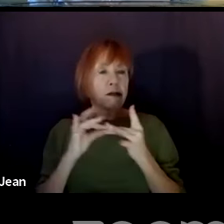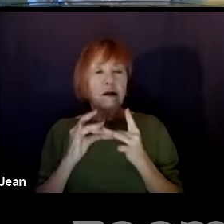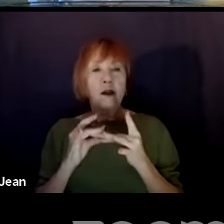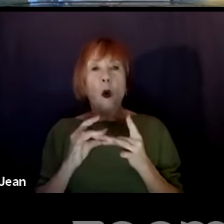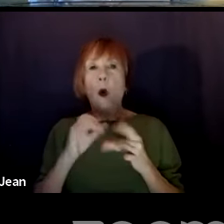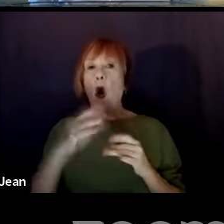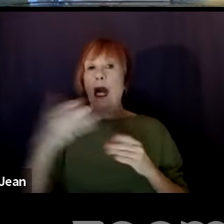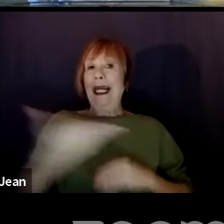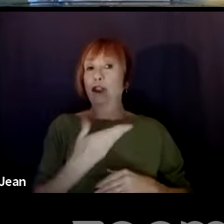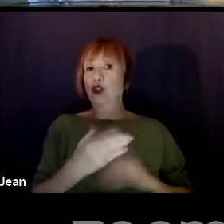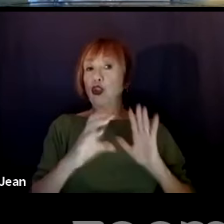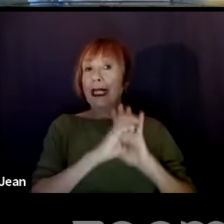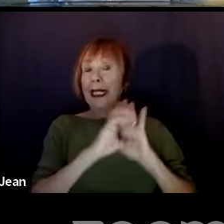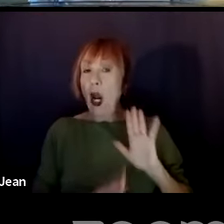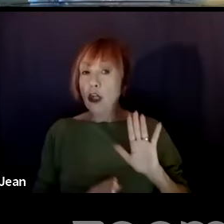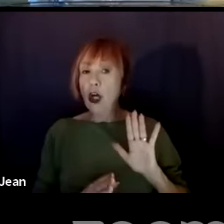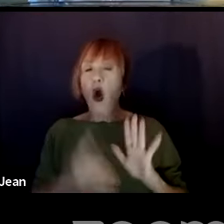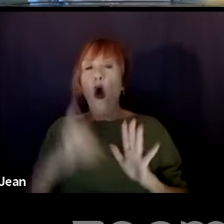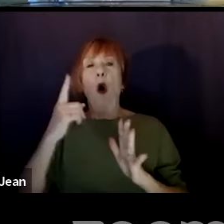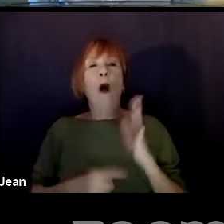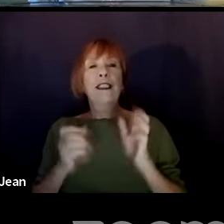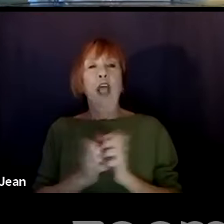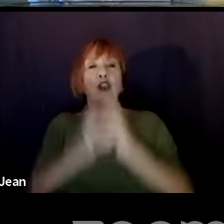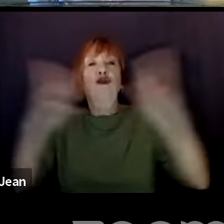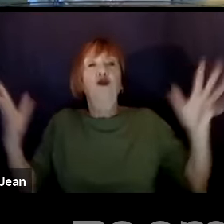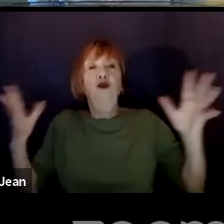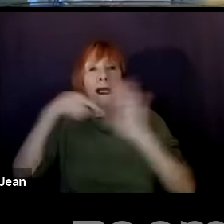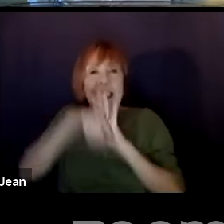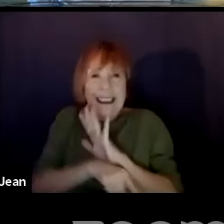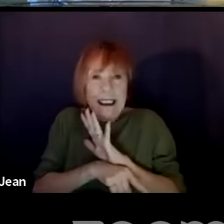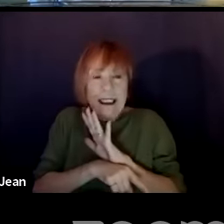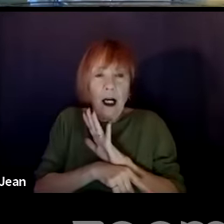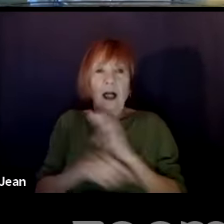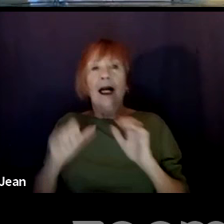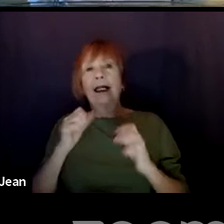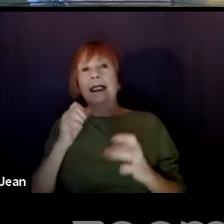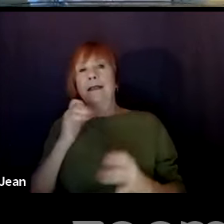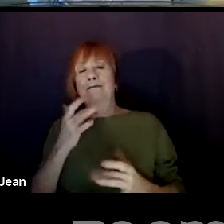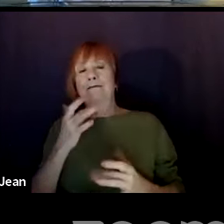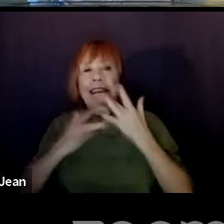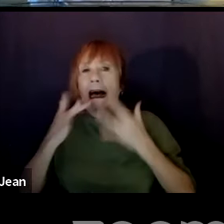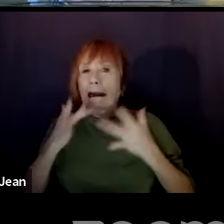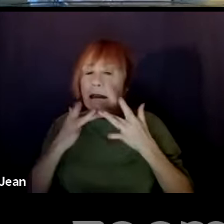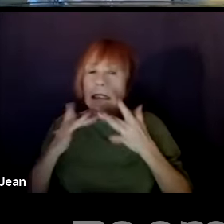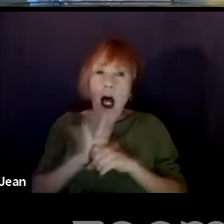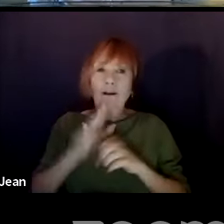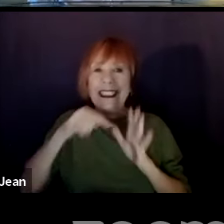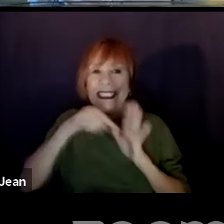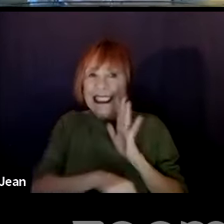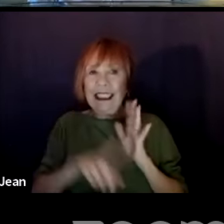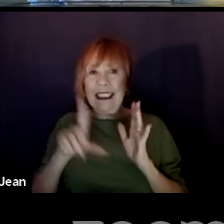much or what's not enough detail to include. Maria, would you like to start us off?